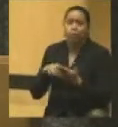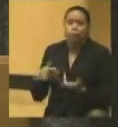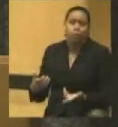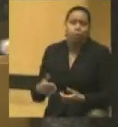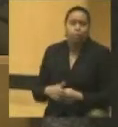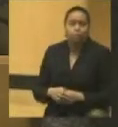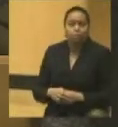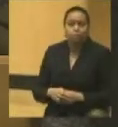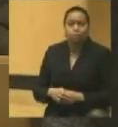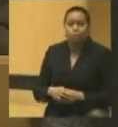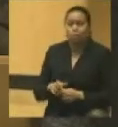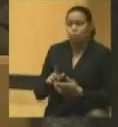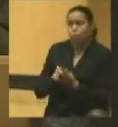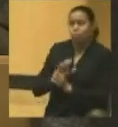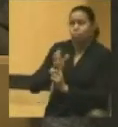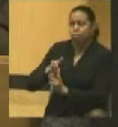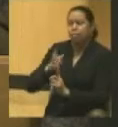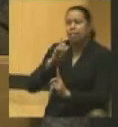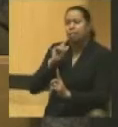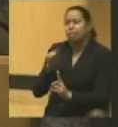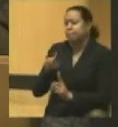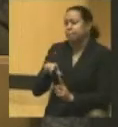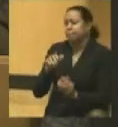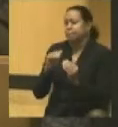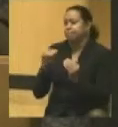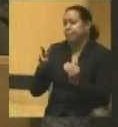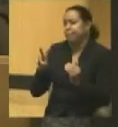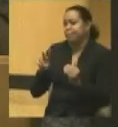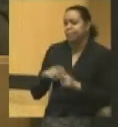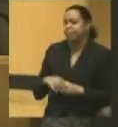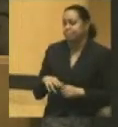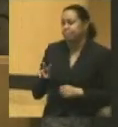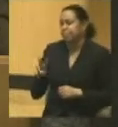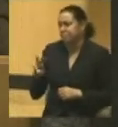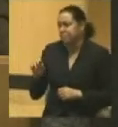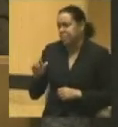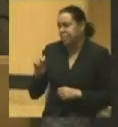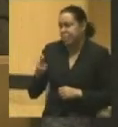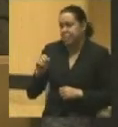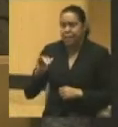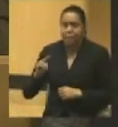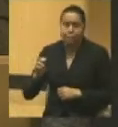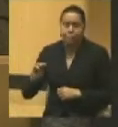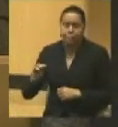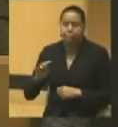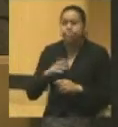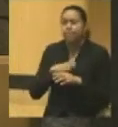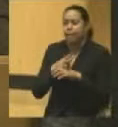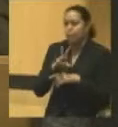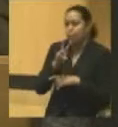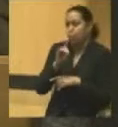wanted to make of him was another of the landing him. They began immediately after Woodward's